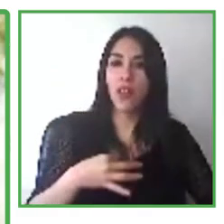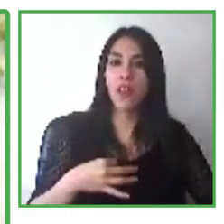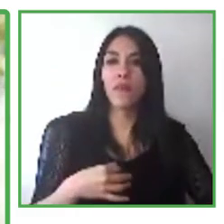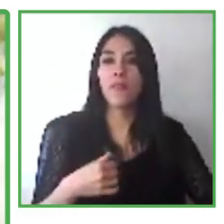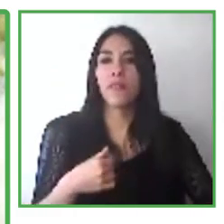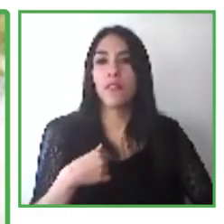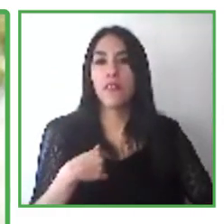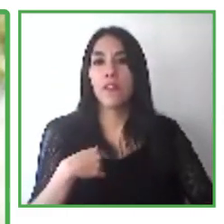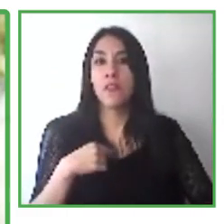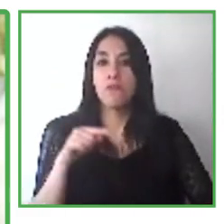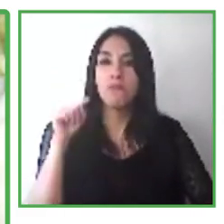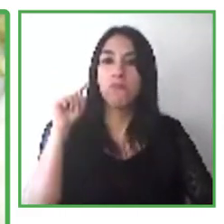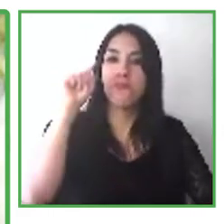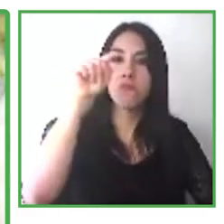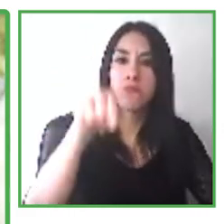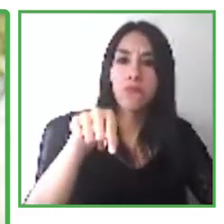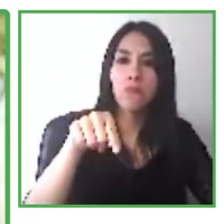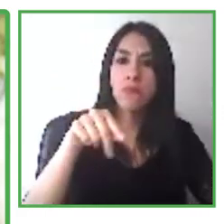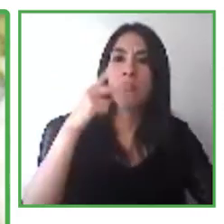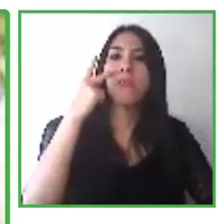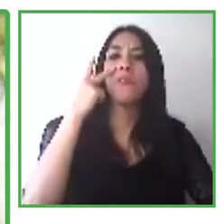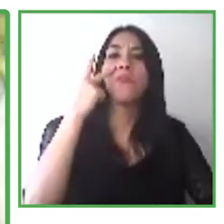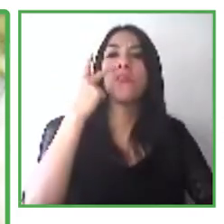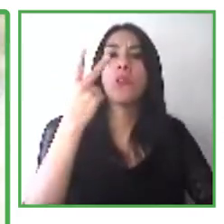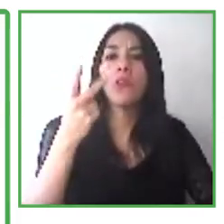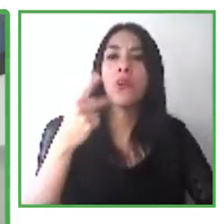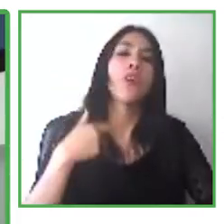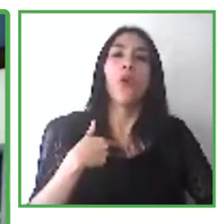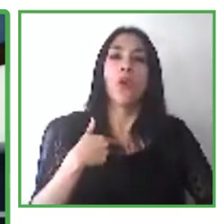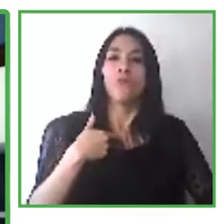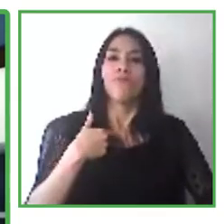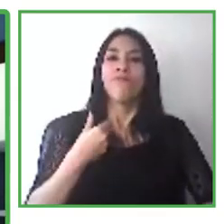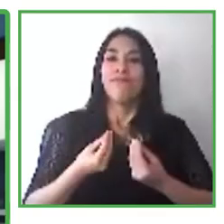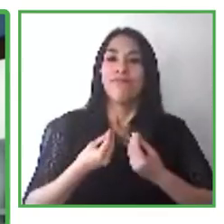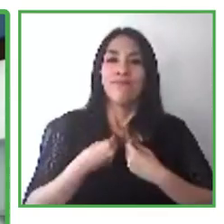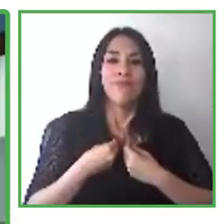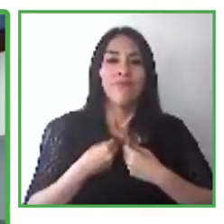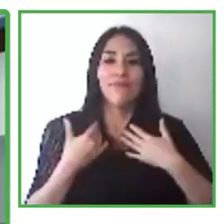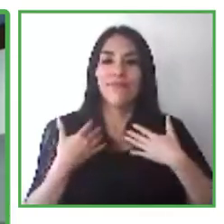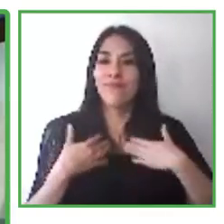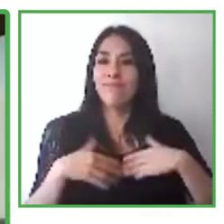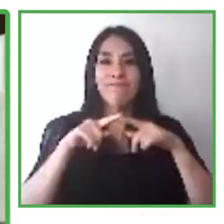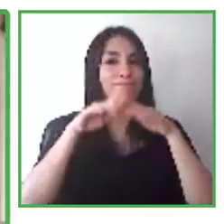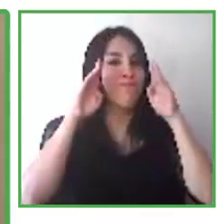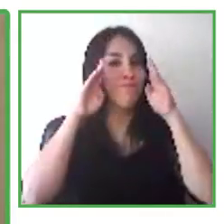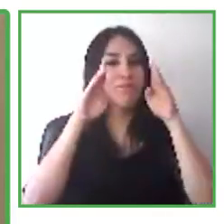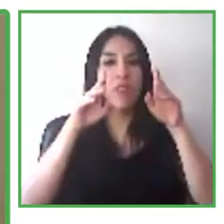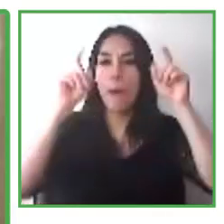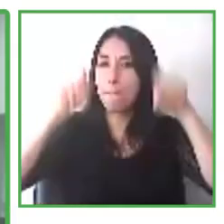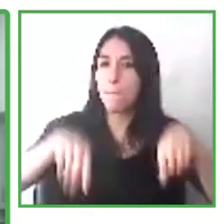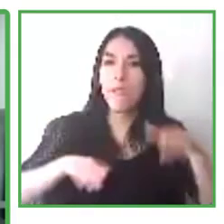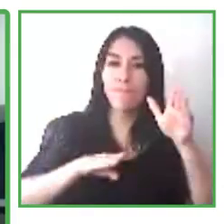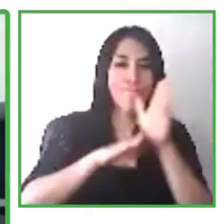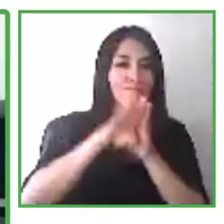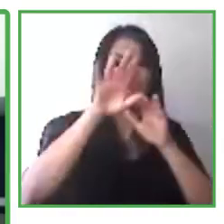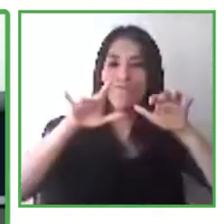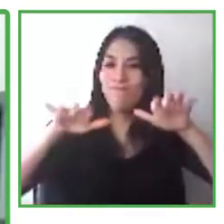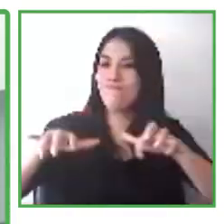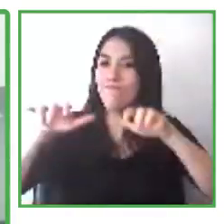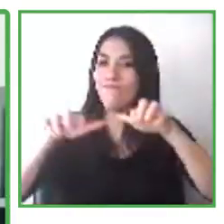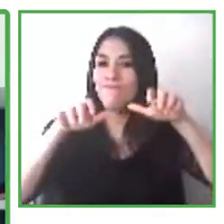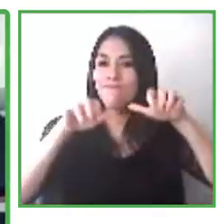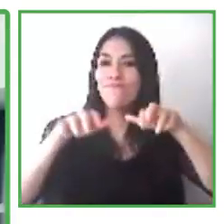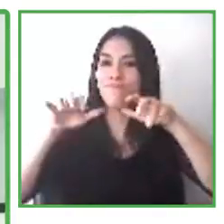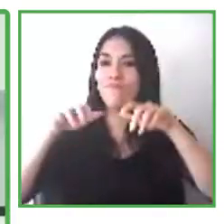This visit encouraged me to study software development. the work that